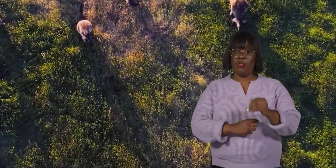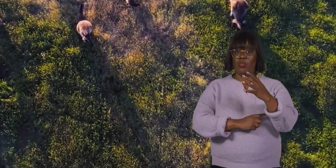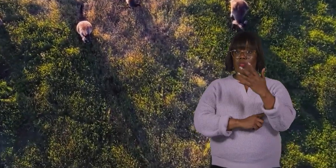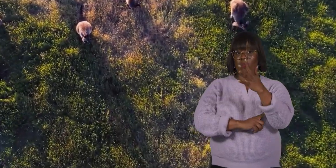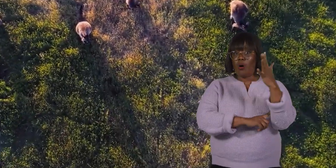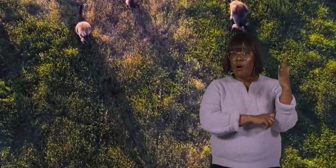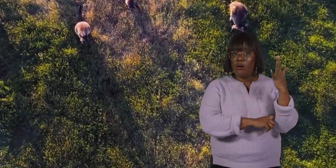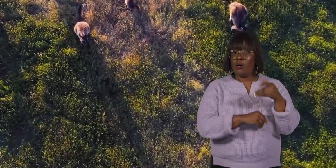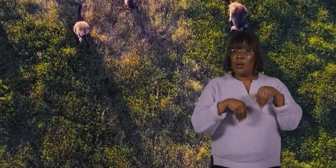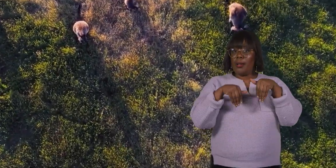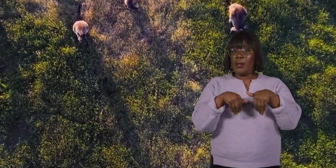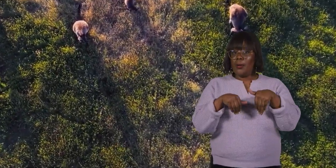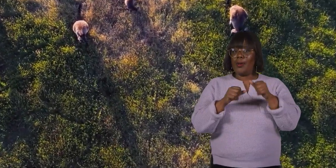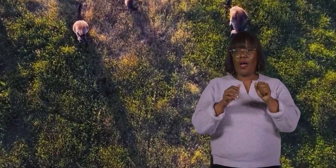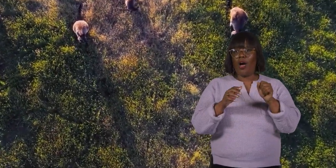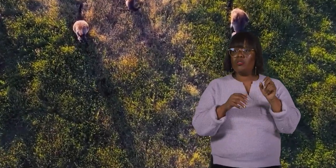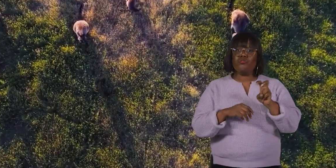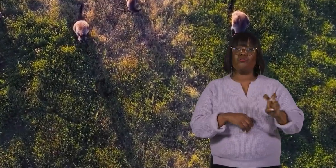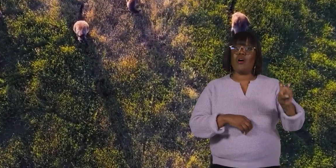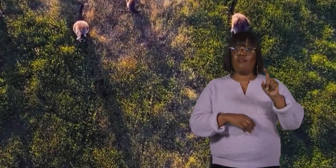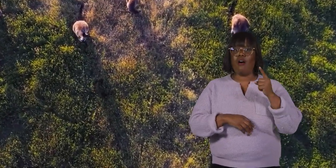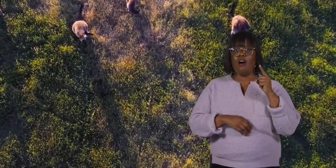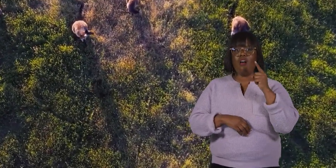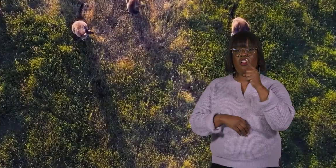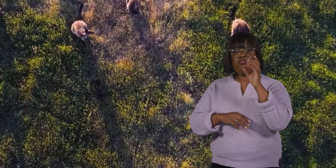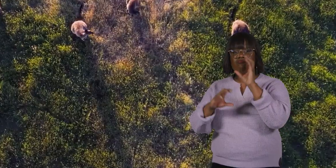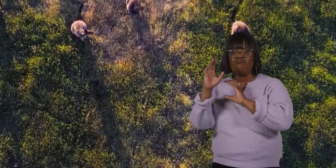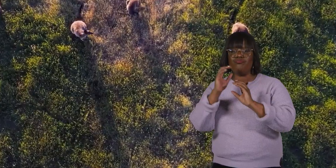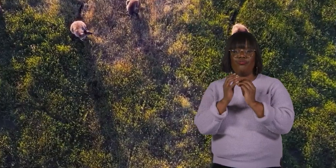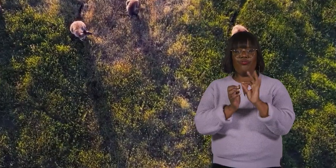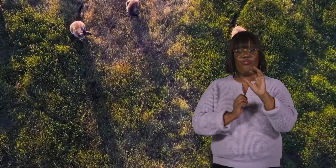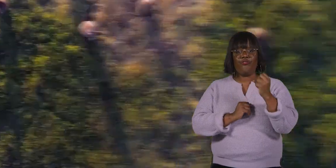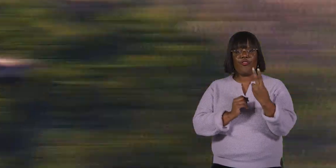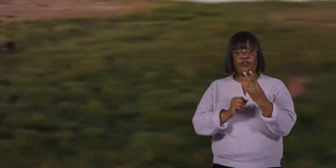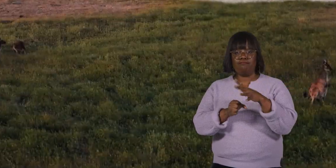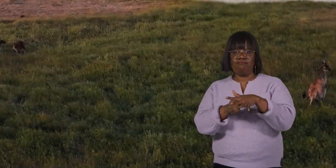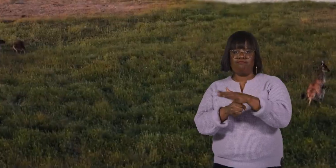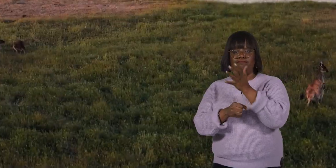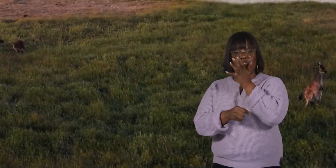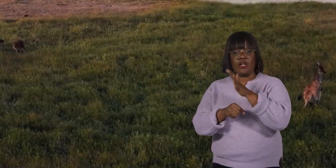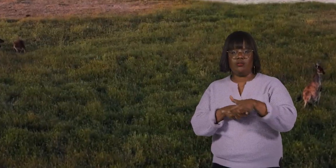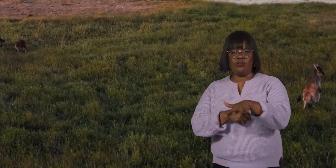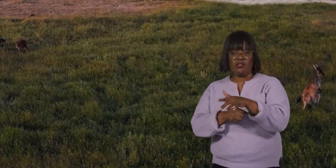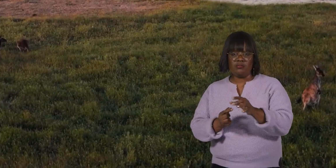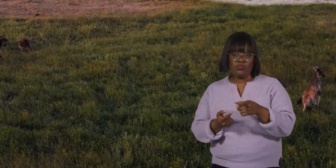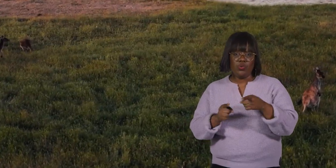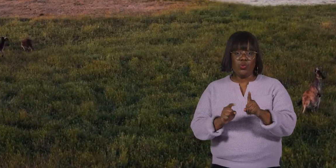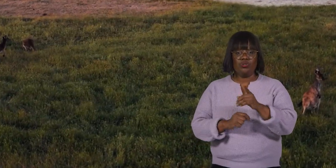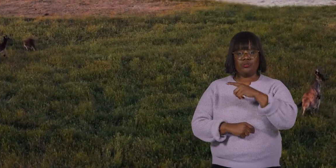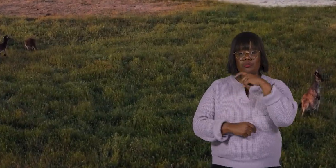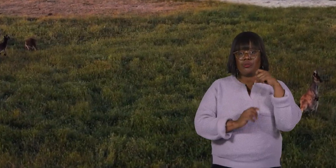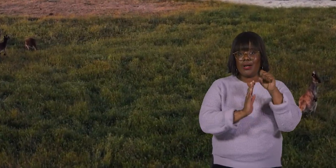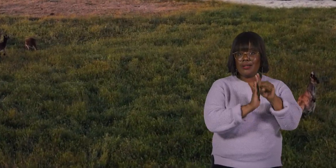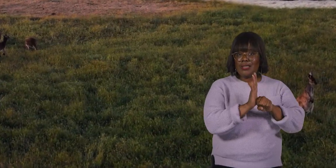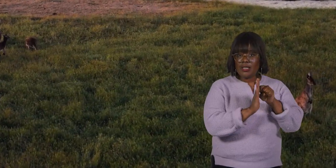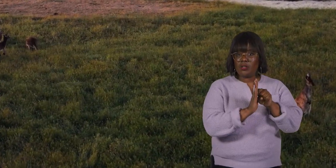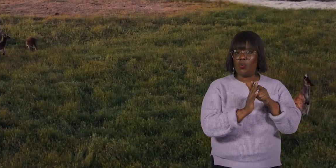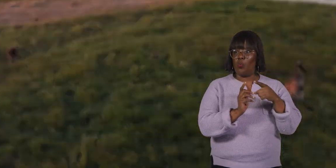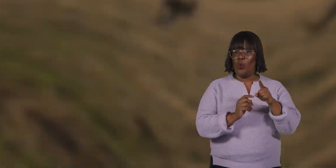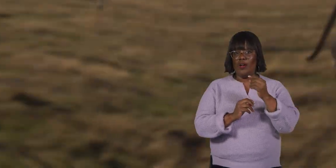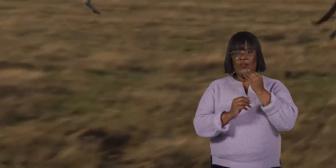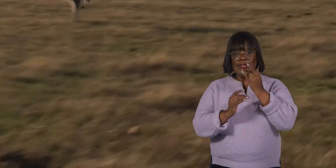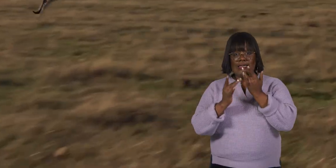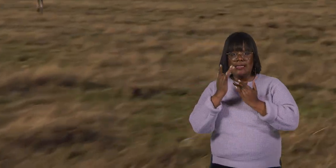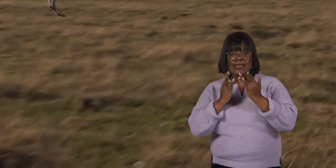wild, kangaroos can travel long distances to find fresh grazing areas, especially during dry seasons when food is scarce.